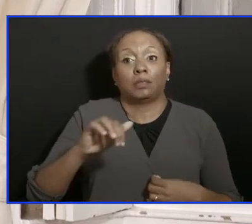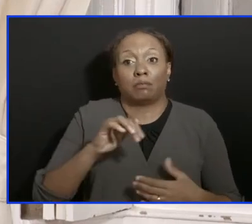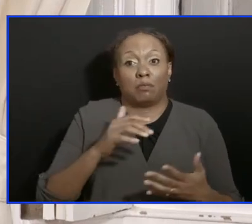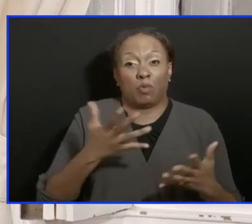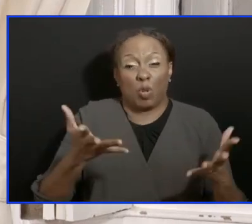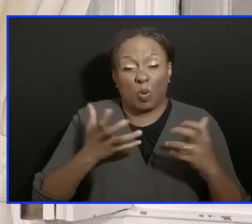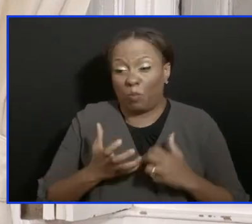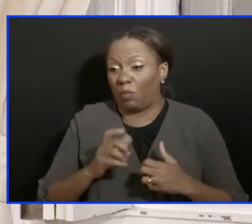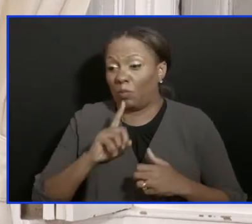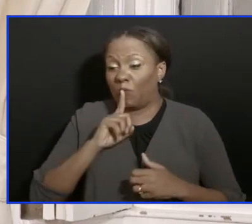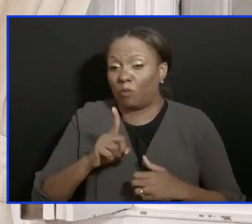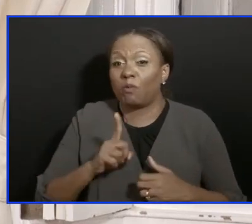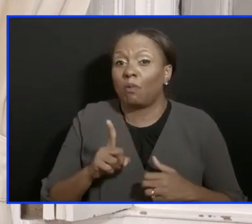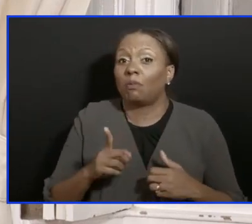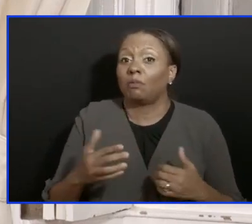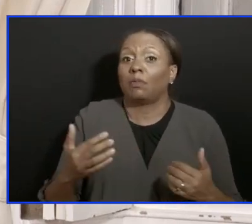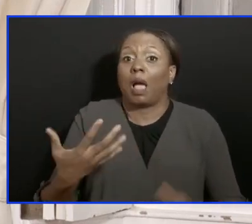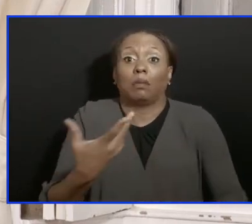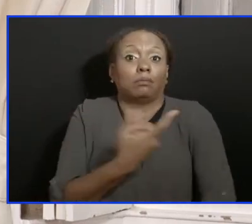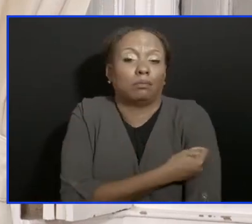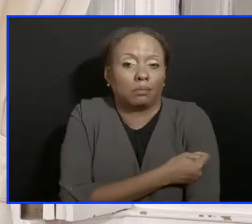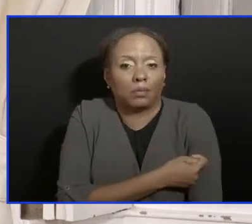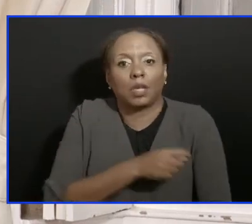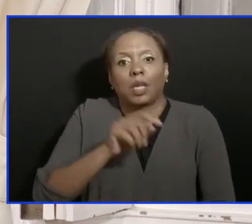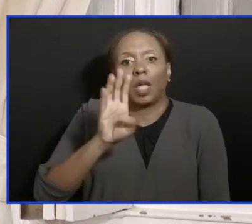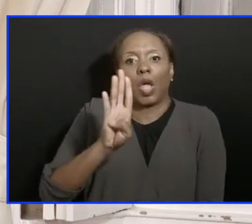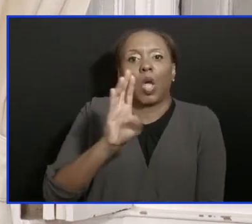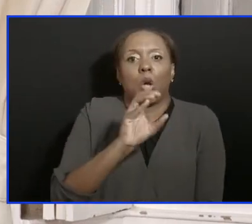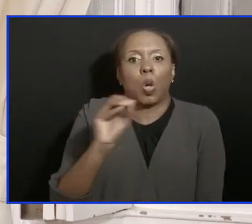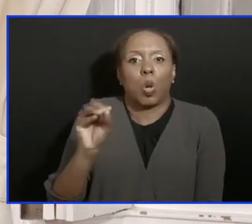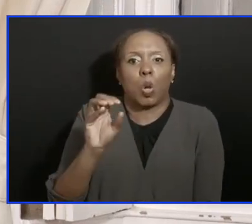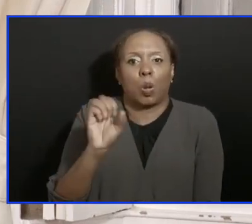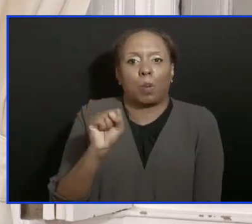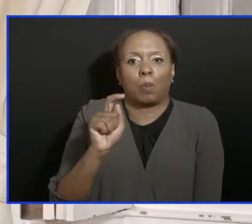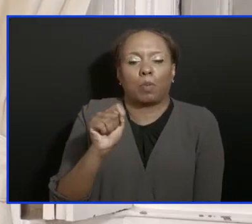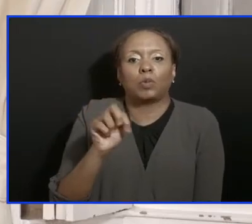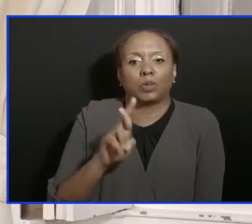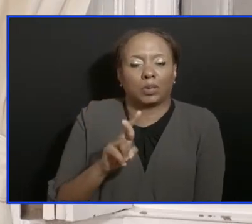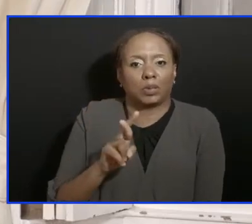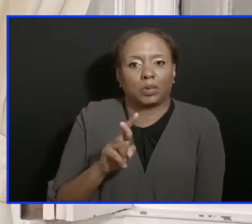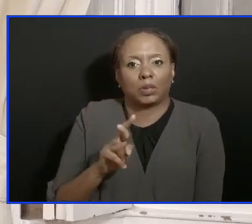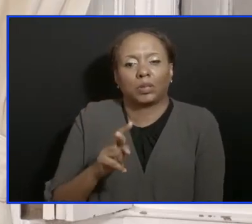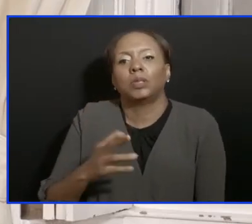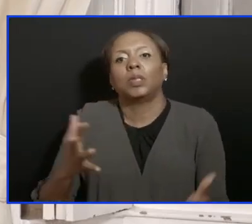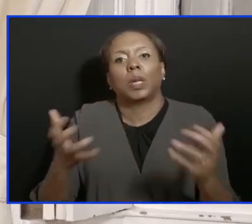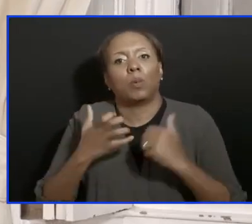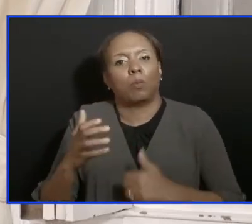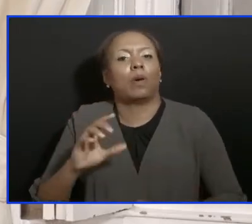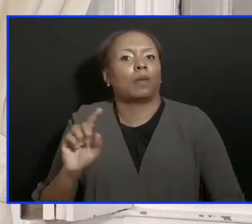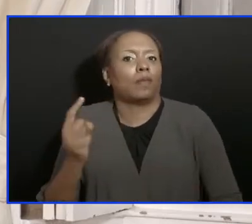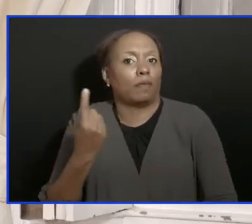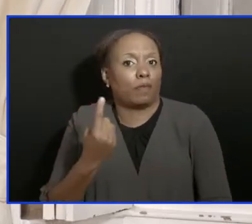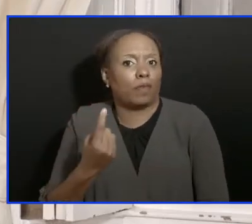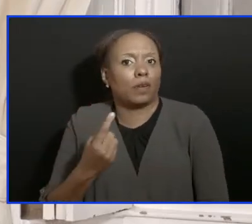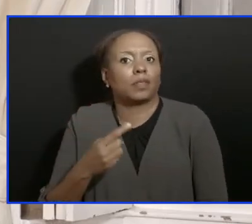get them first so that they have as good a protection as the person with a competent immune system.